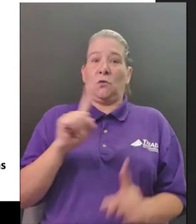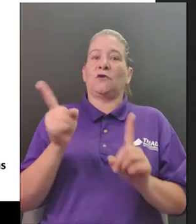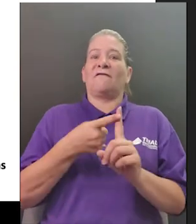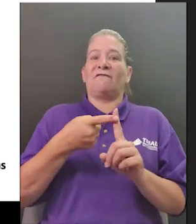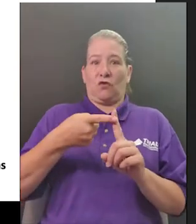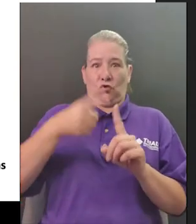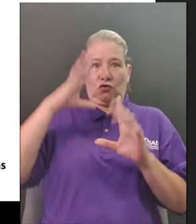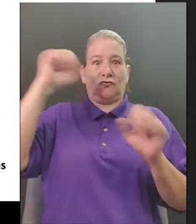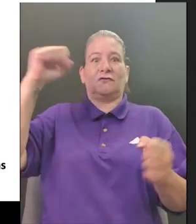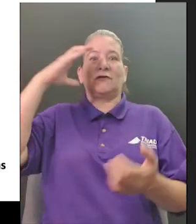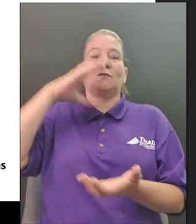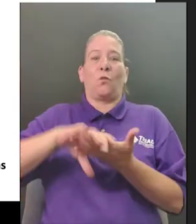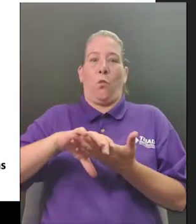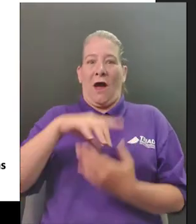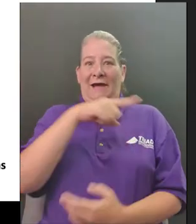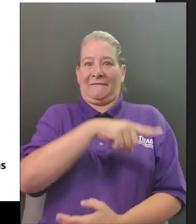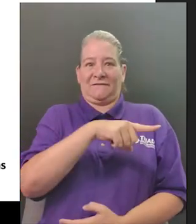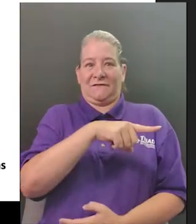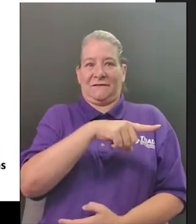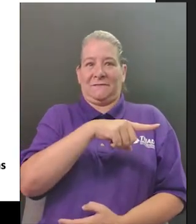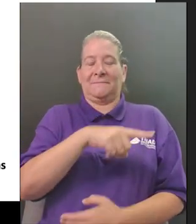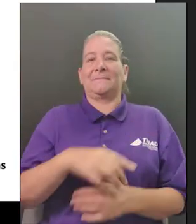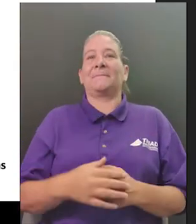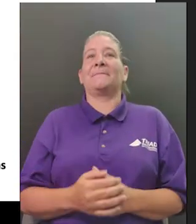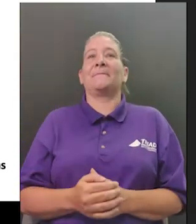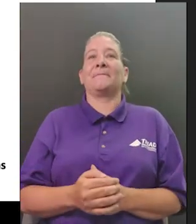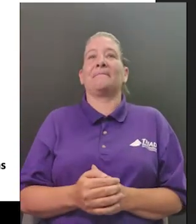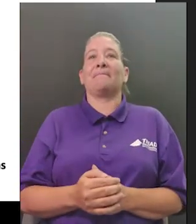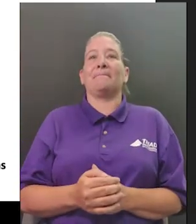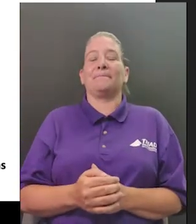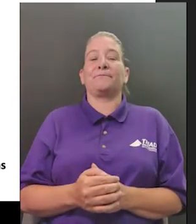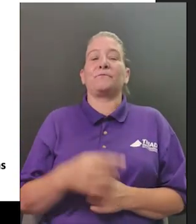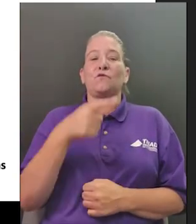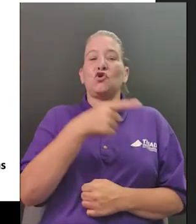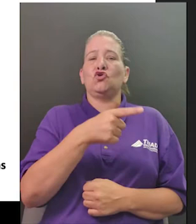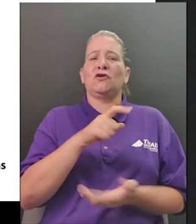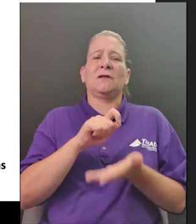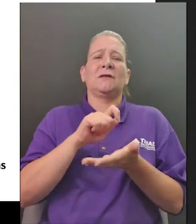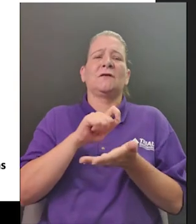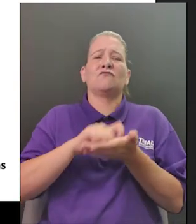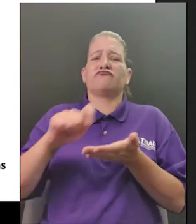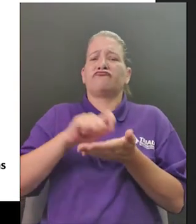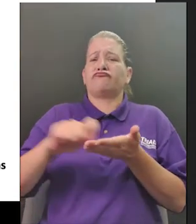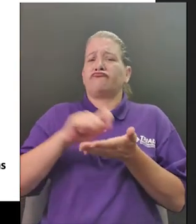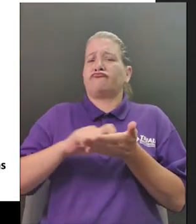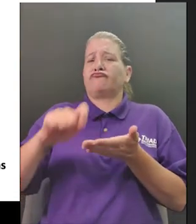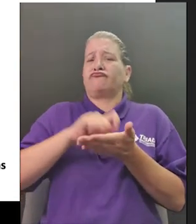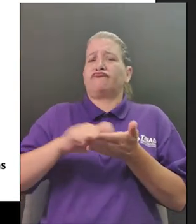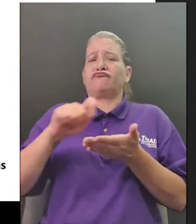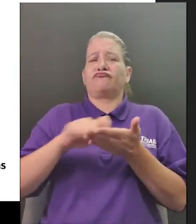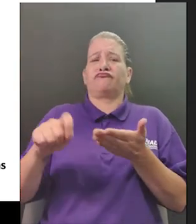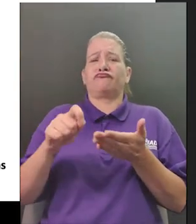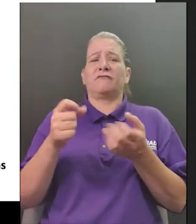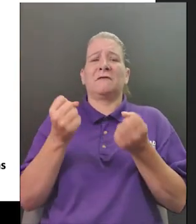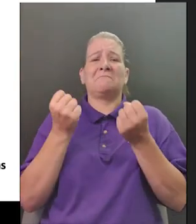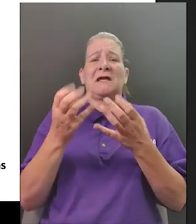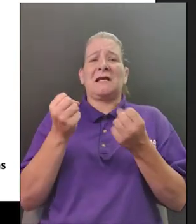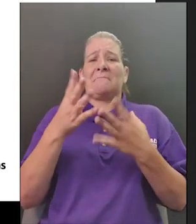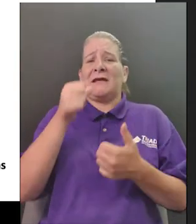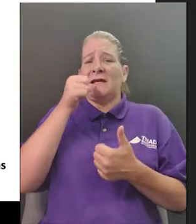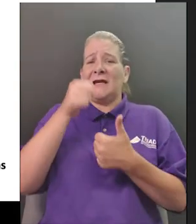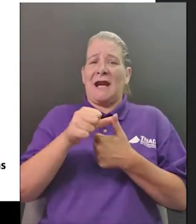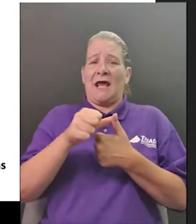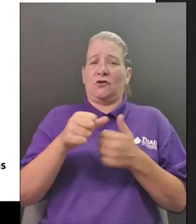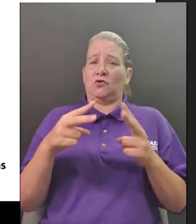husband was traveling he was working on helping to establish a new country and he was a